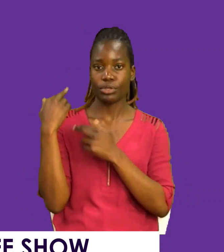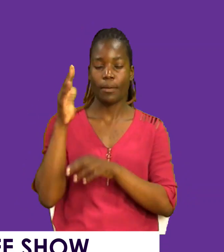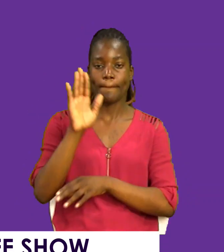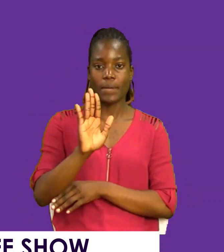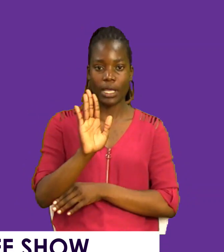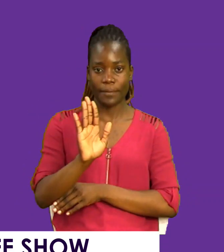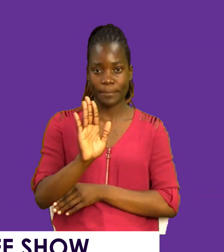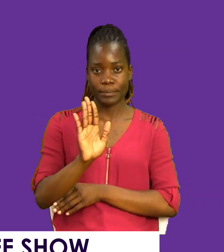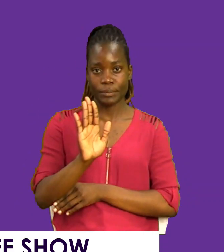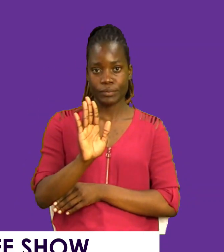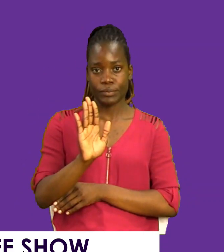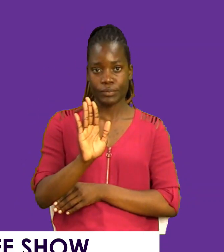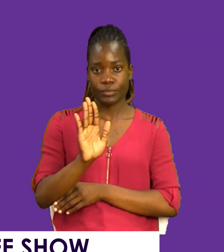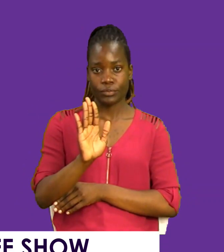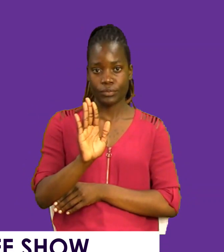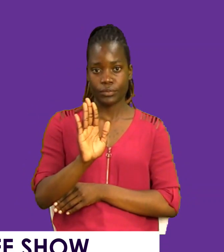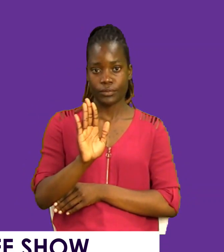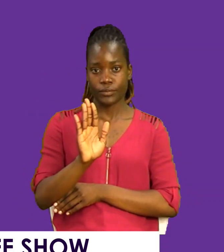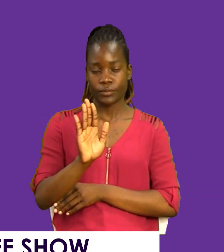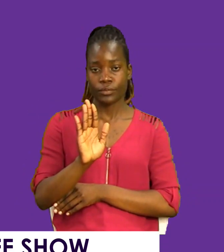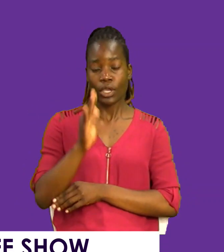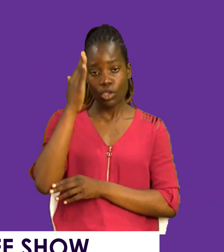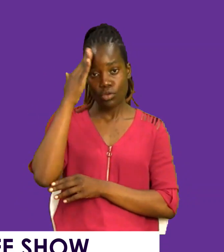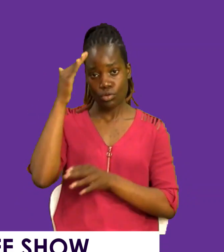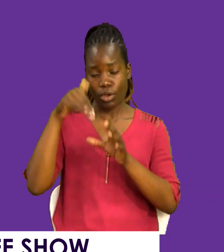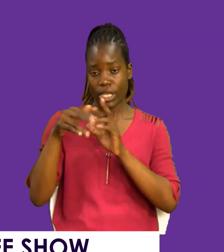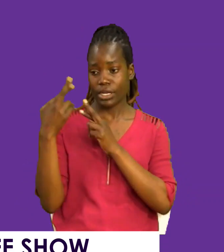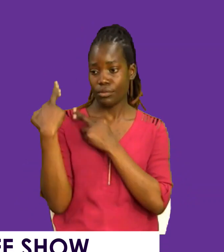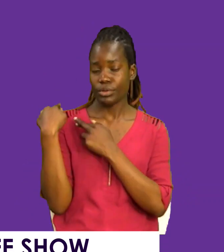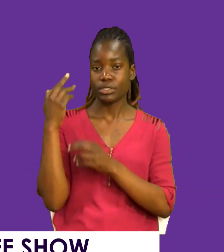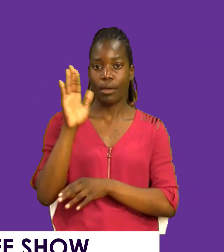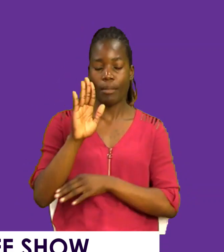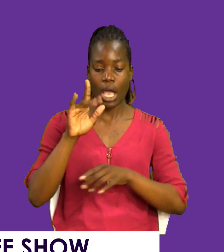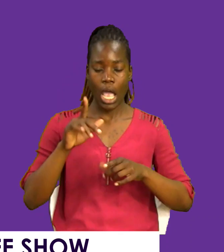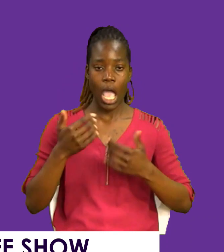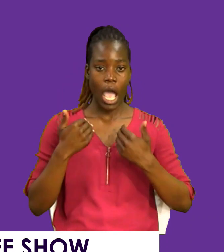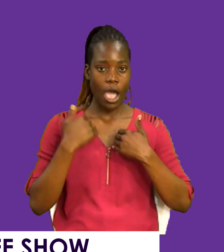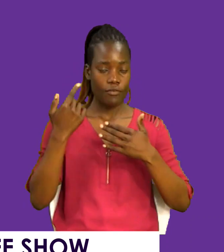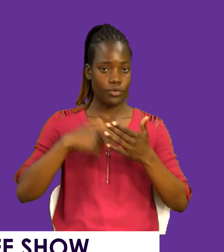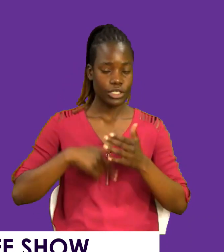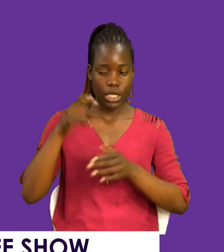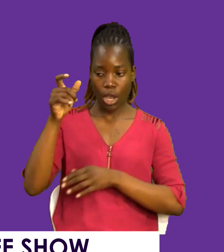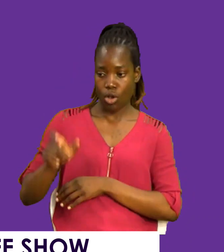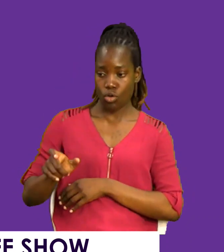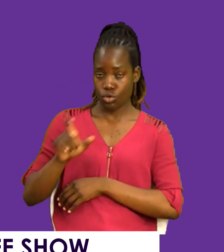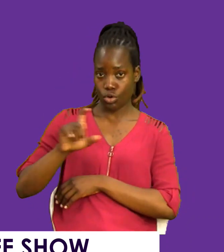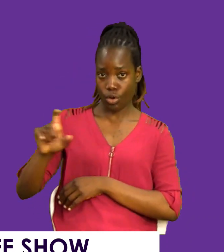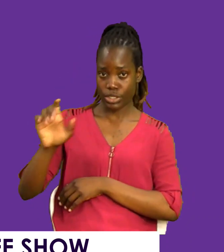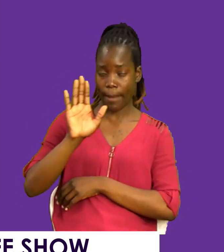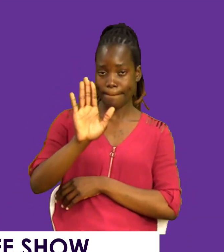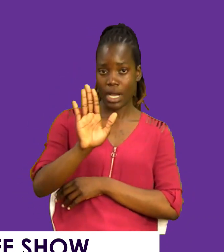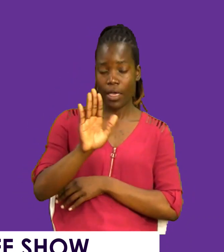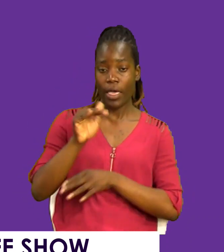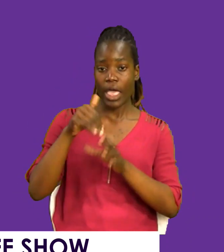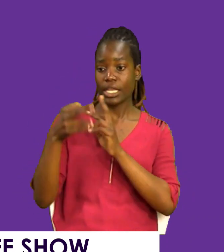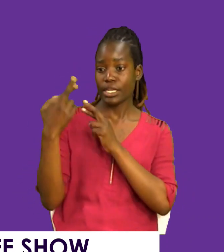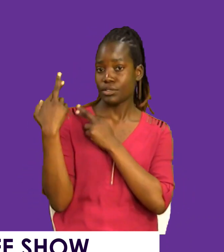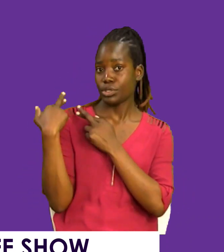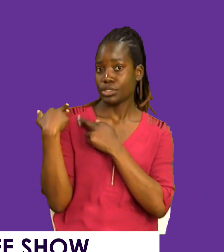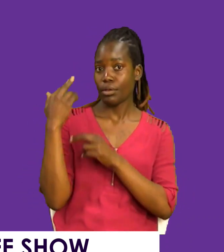responsibilities. You know, in your roles lies your cross. Yeah. In your